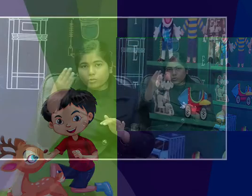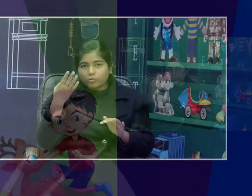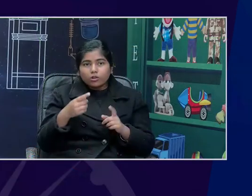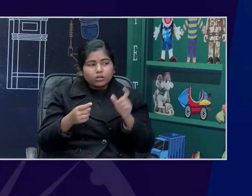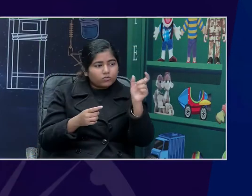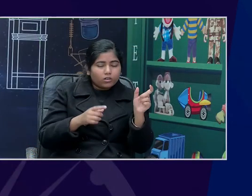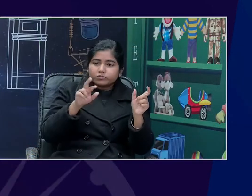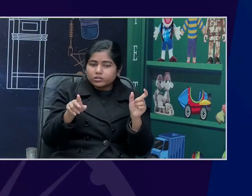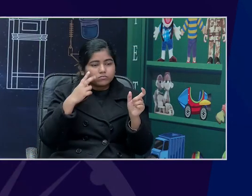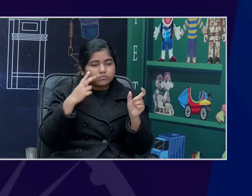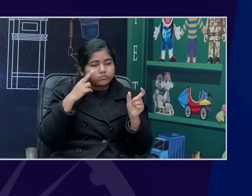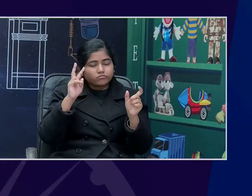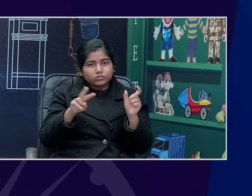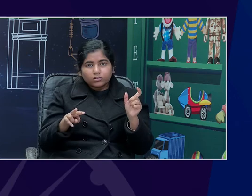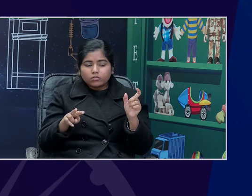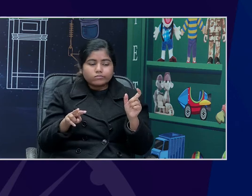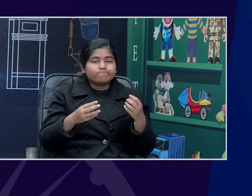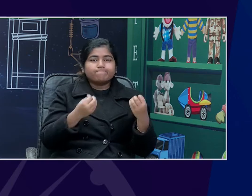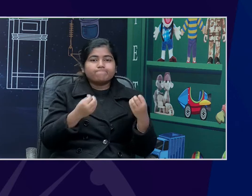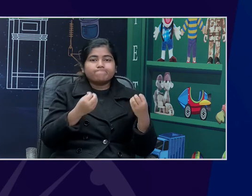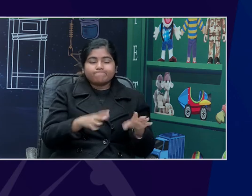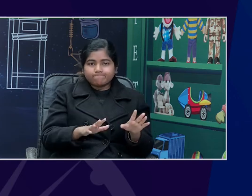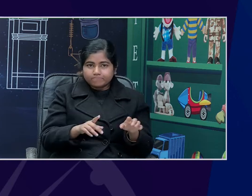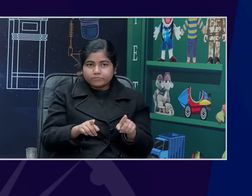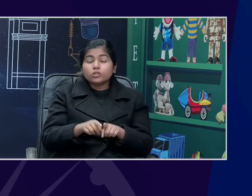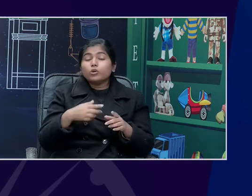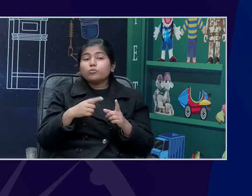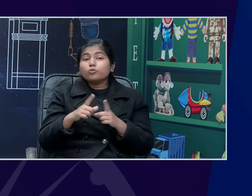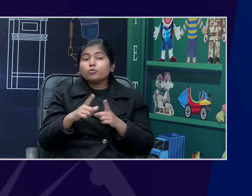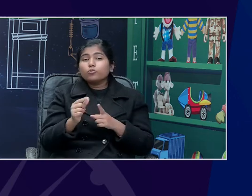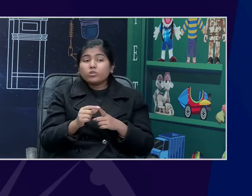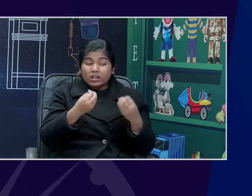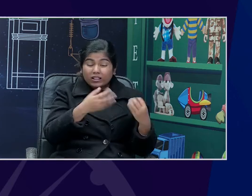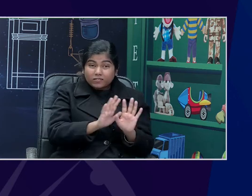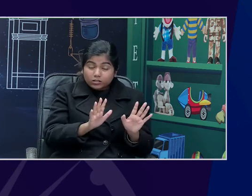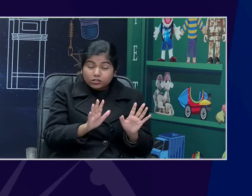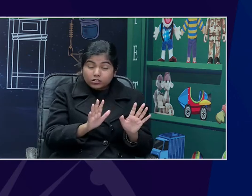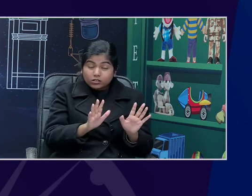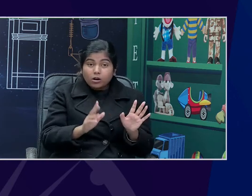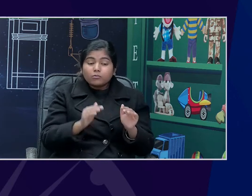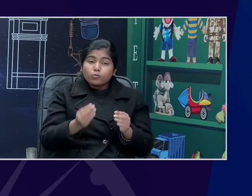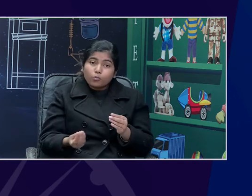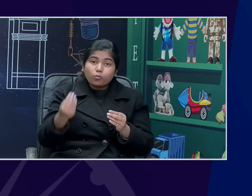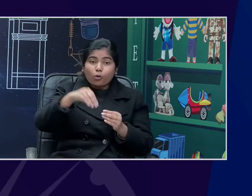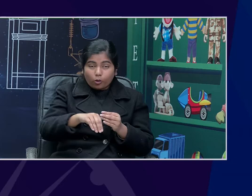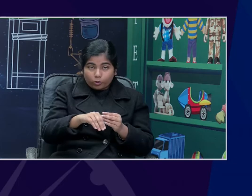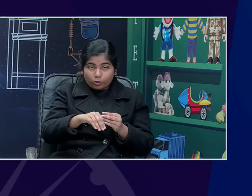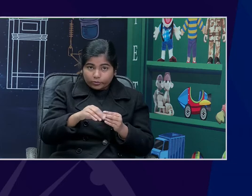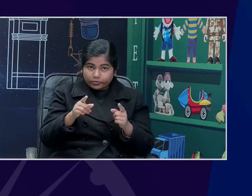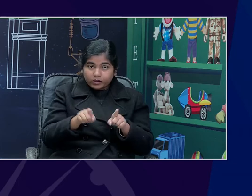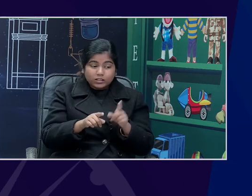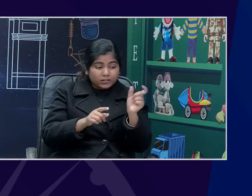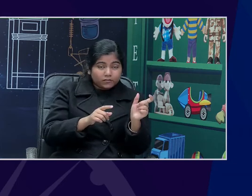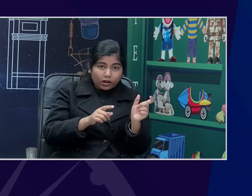meanings and leave it at that. So instead of leaving it at that, we take it one step further and we ask them to share